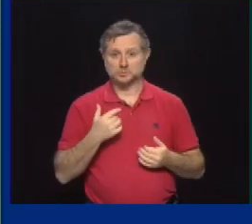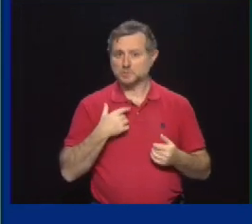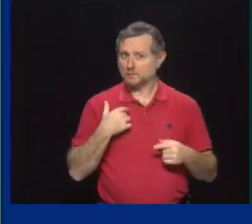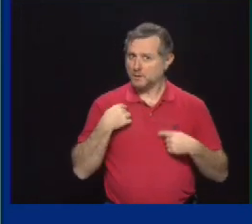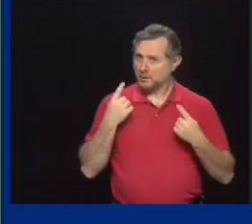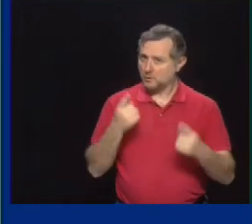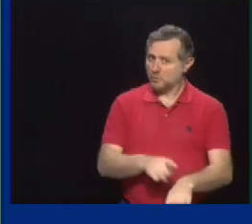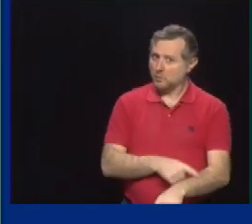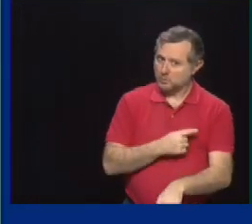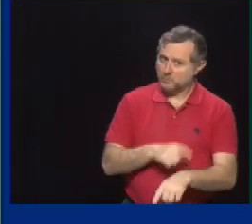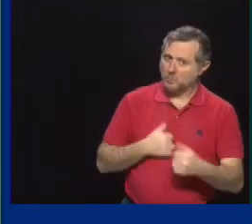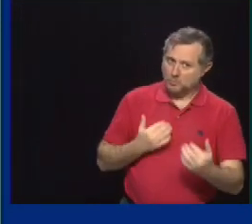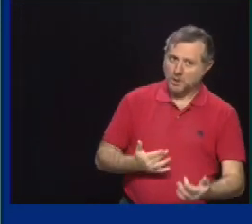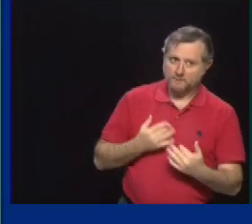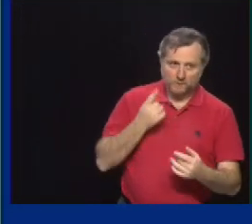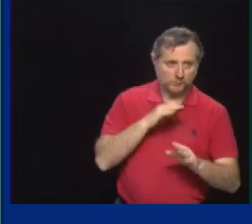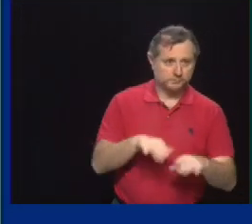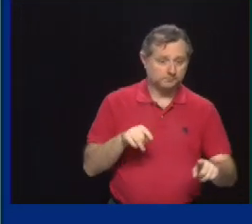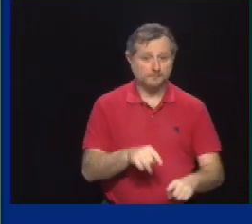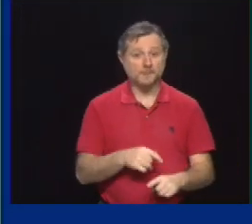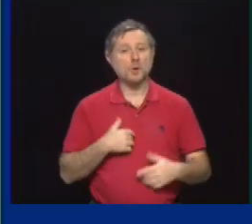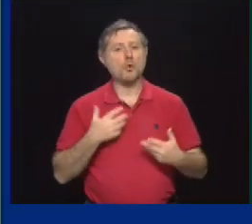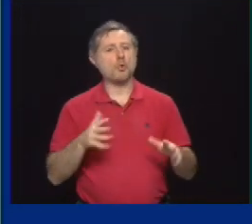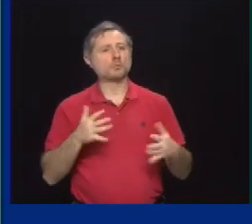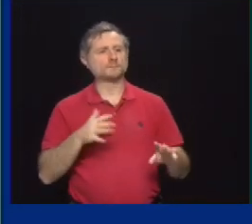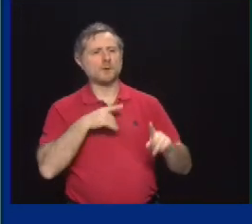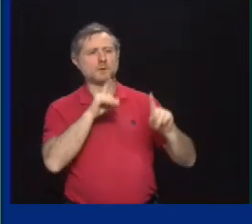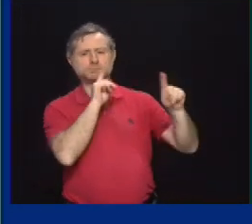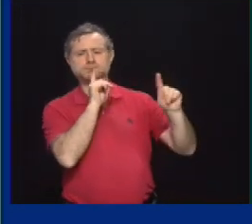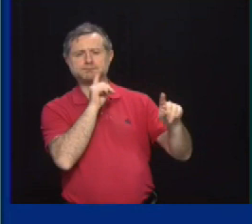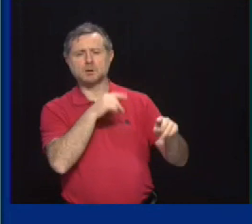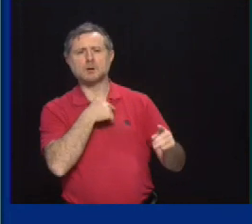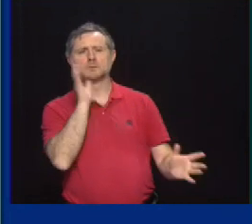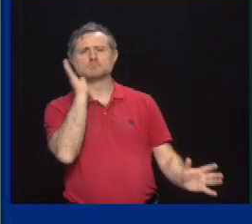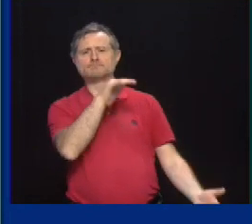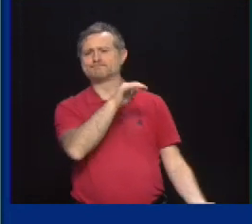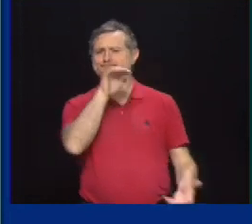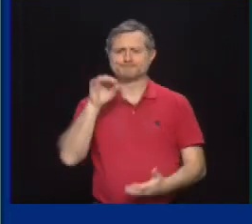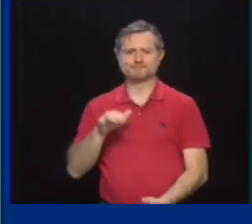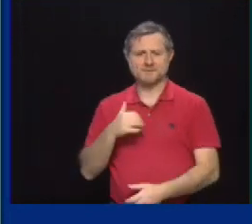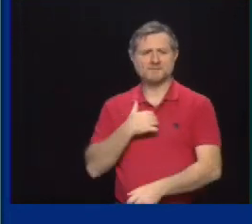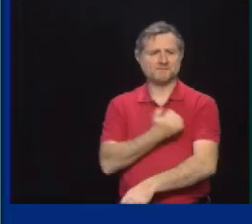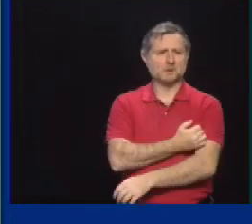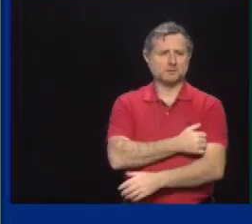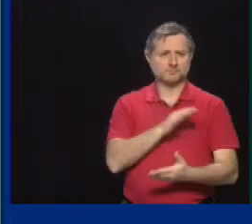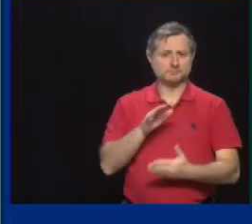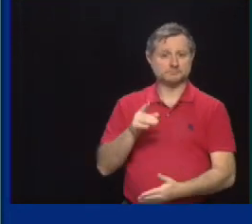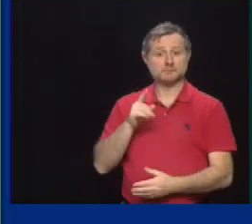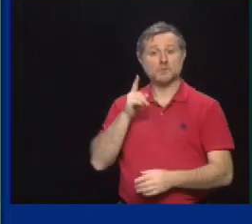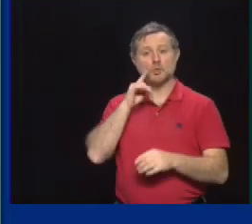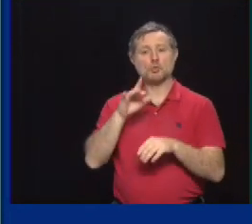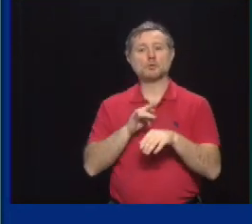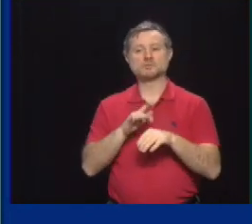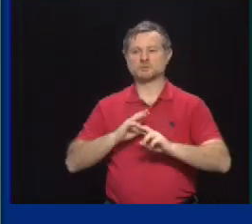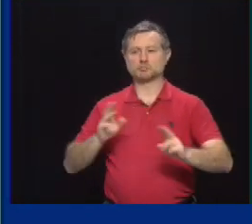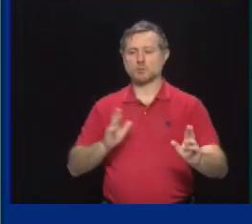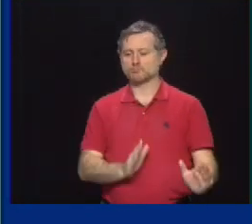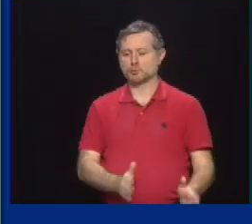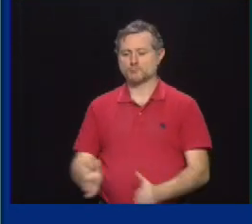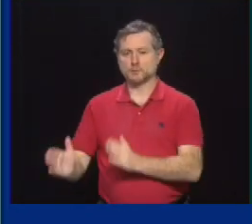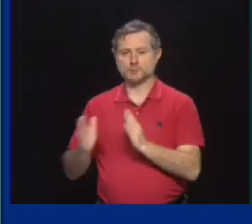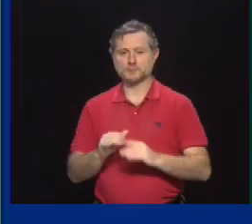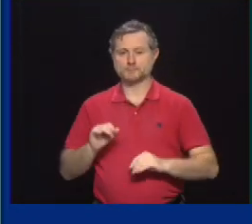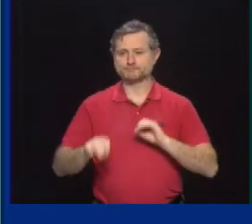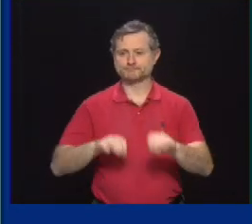So we've already ordered a lot of vaccines. Our early preparation efforts are paying off.